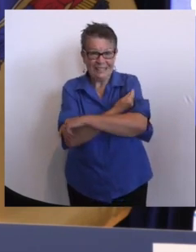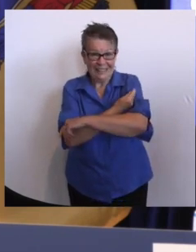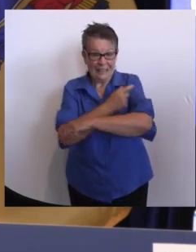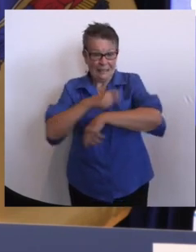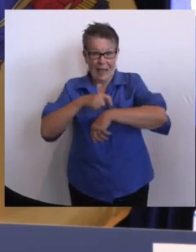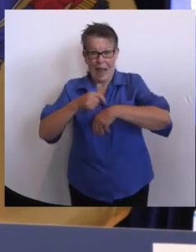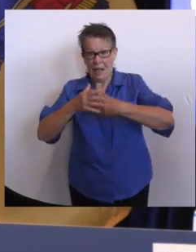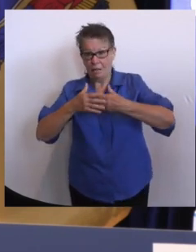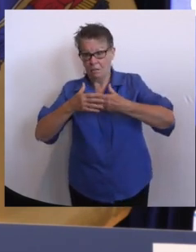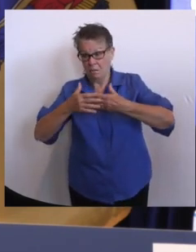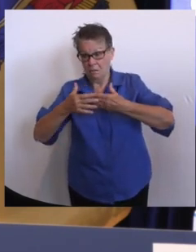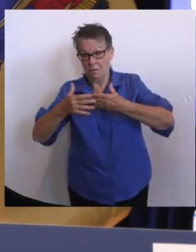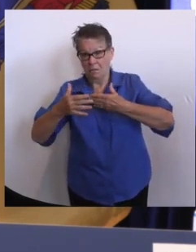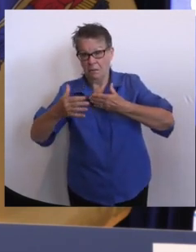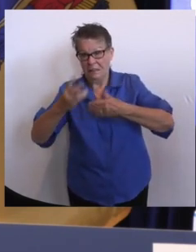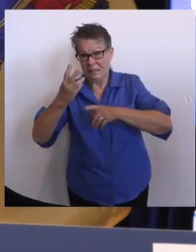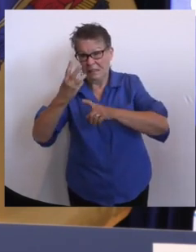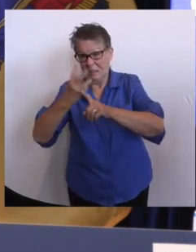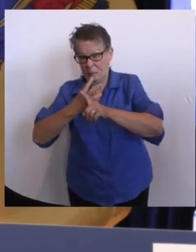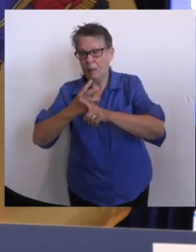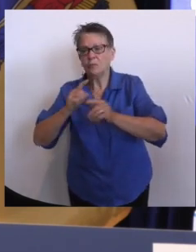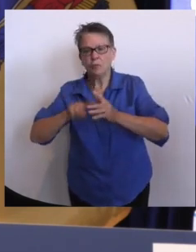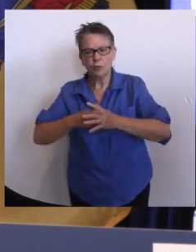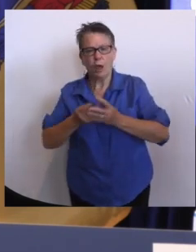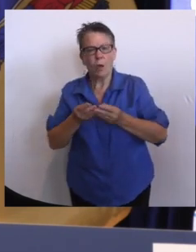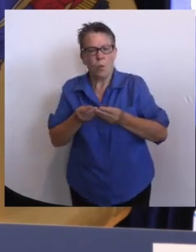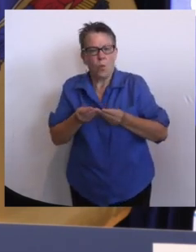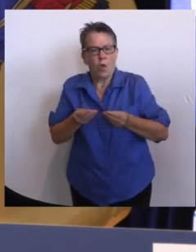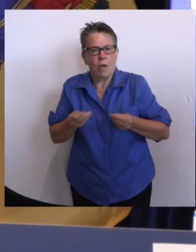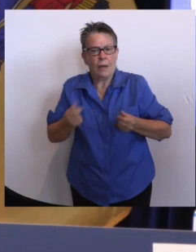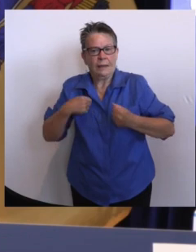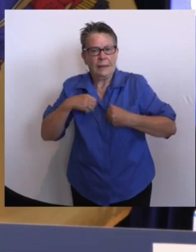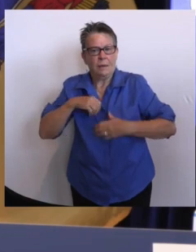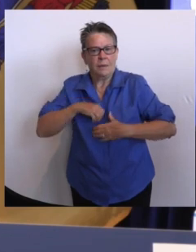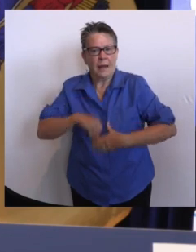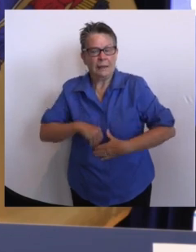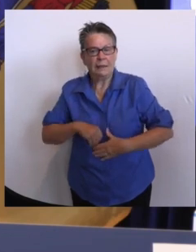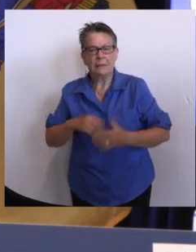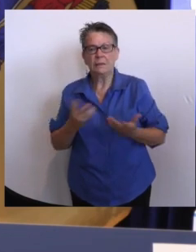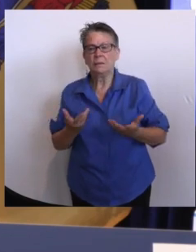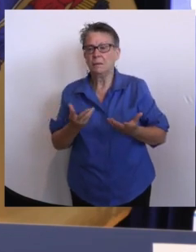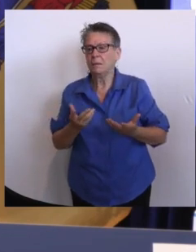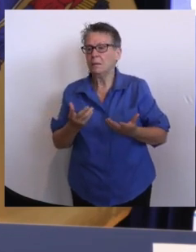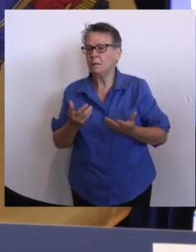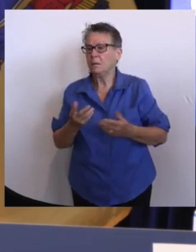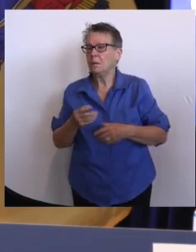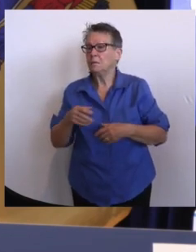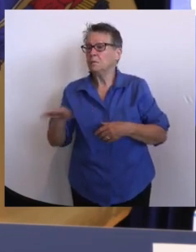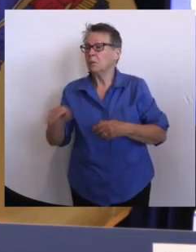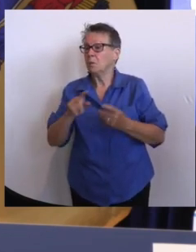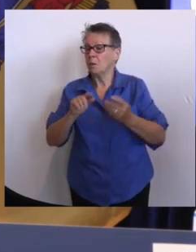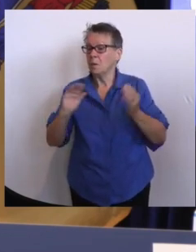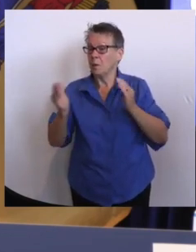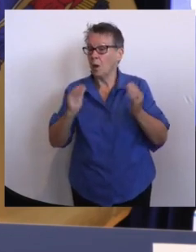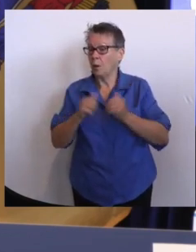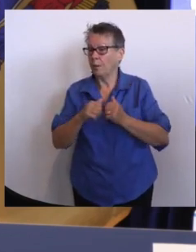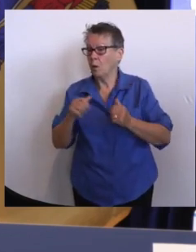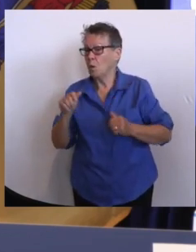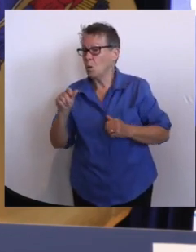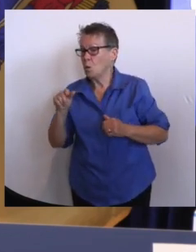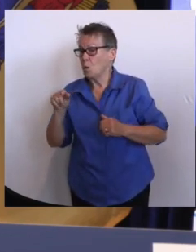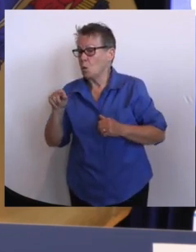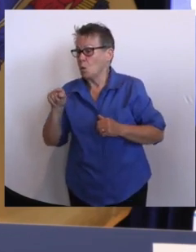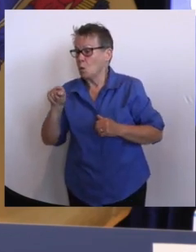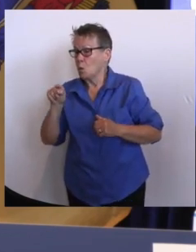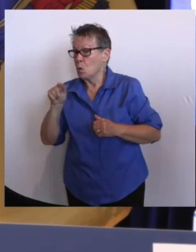about one seventh or to put the other way, those who are not vaccinated are about seven times as likely to be hospitalized if they get ill than those who weren't